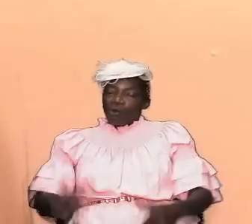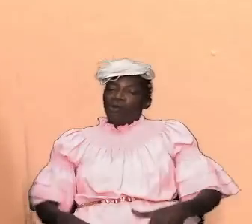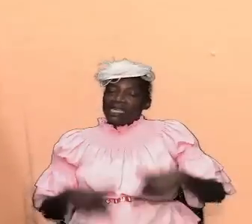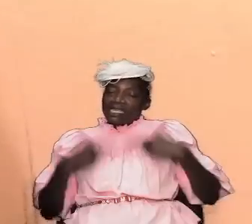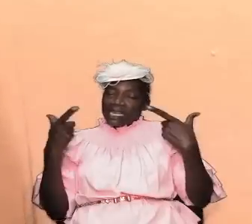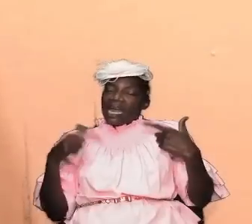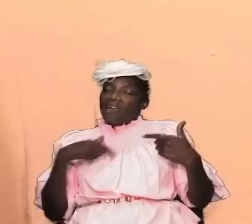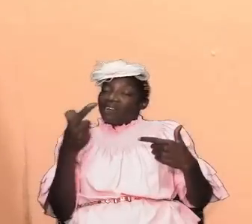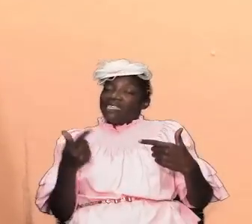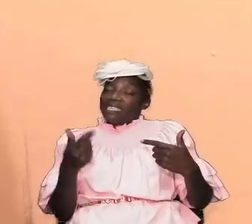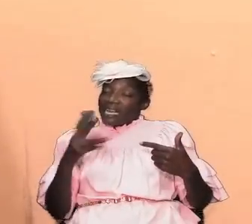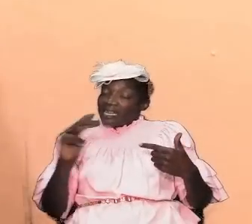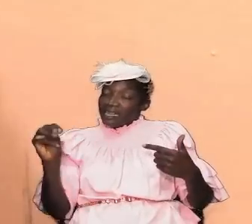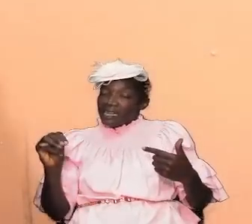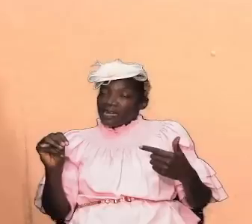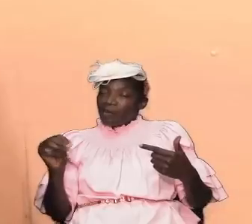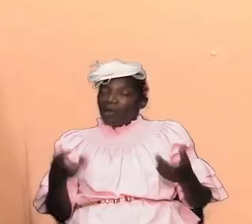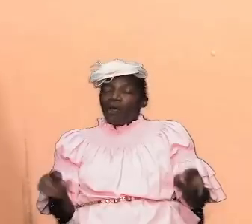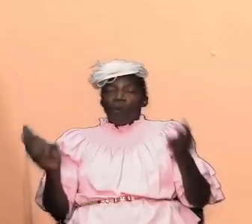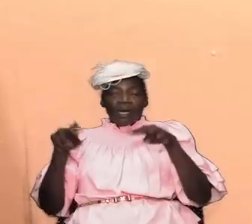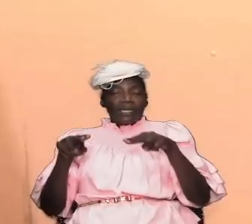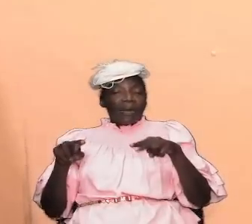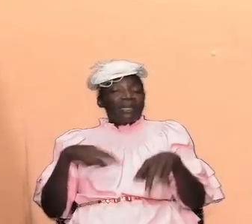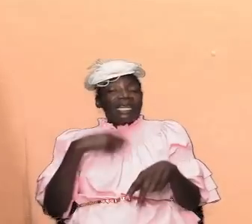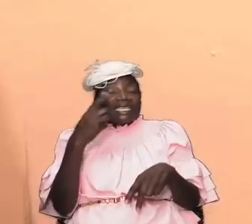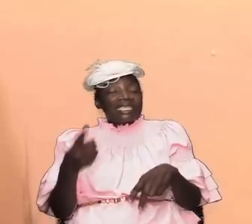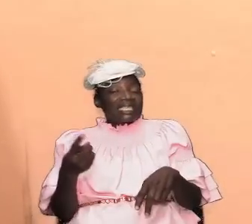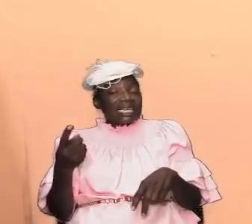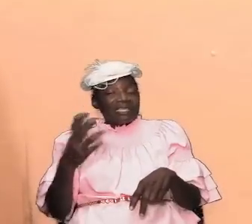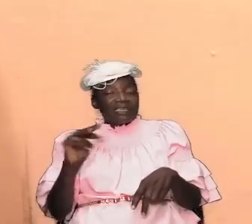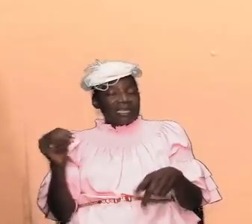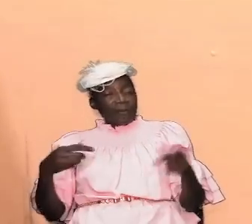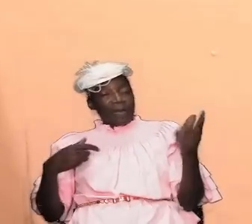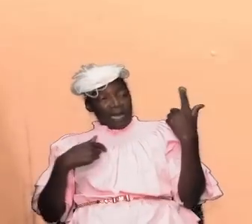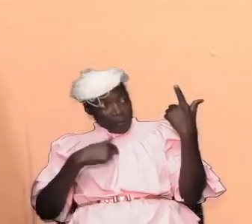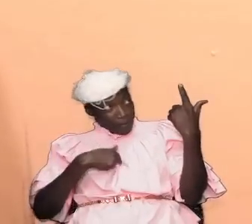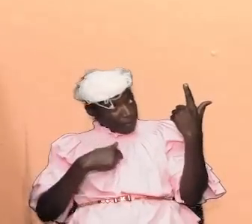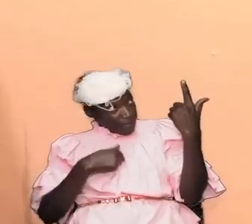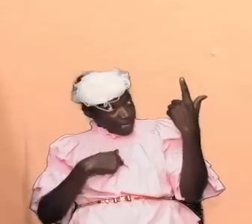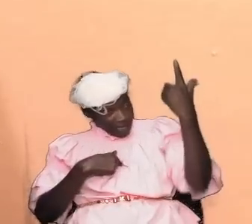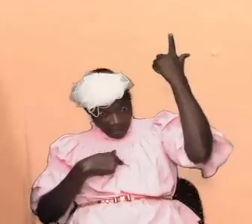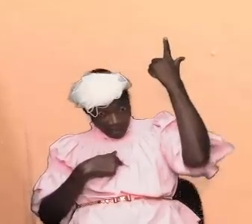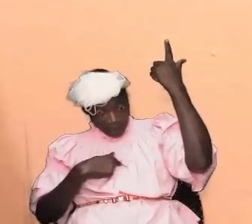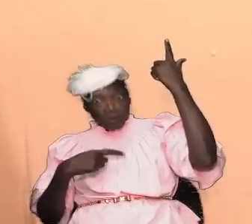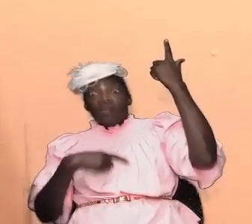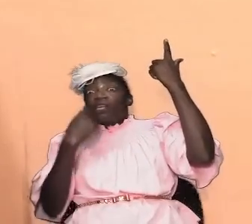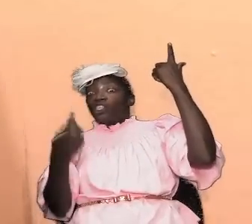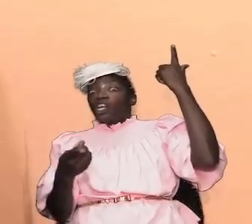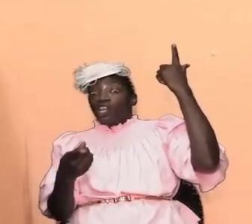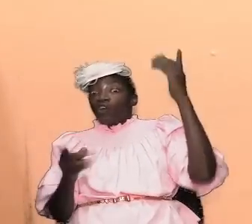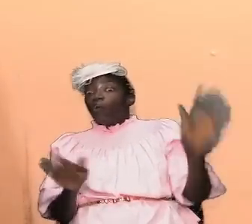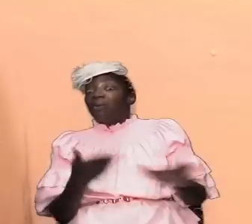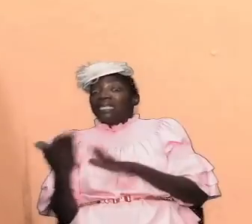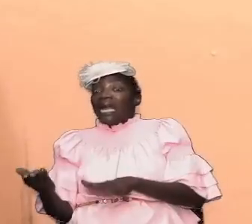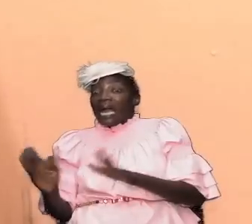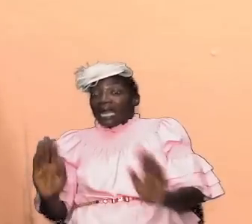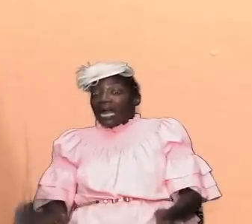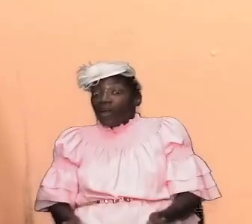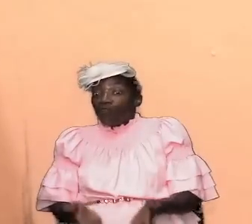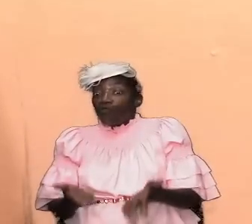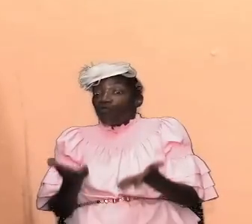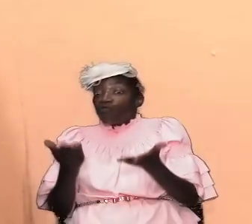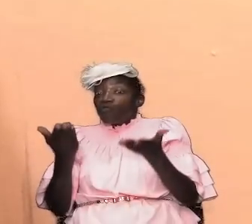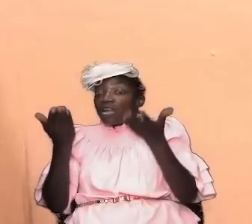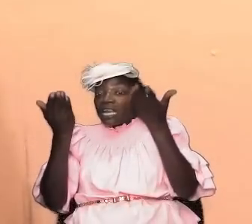had told them was going to happen and indicated to them that i told you i was going to die and i was going to raise again and indeed he